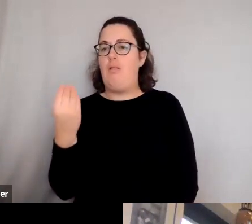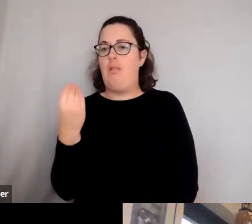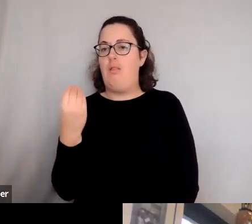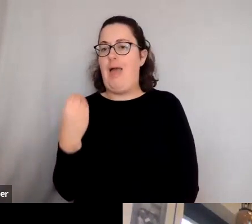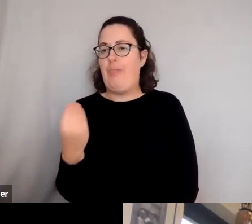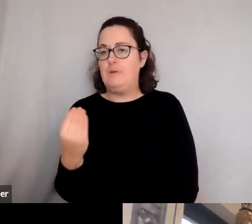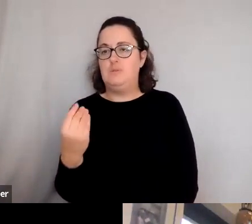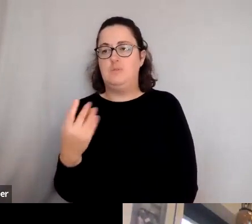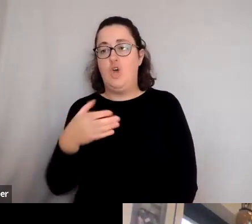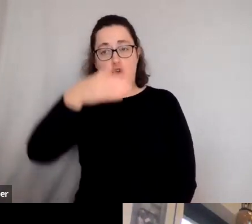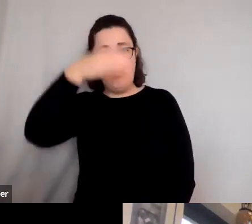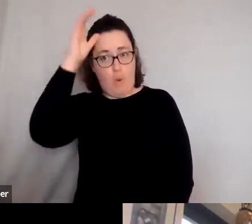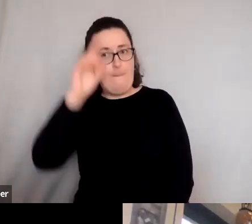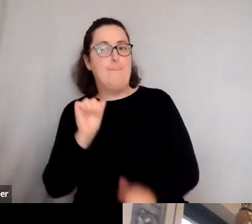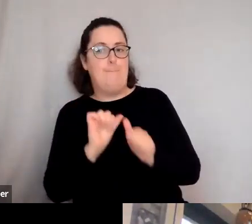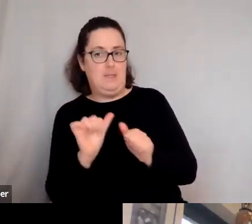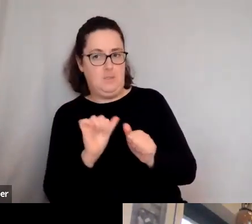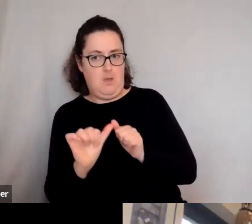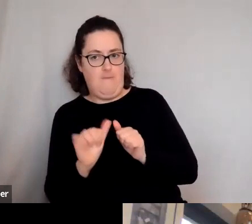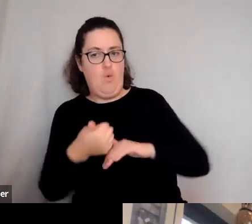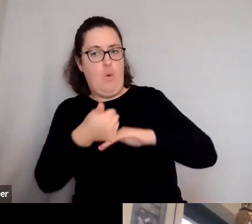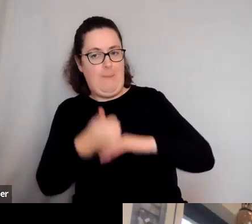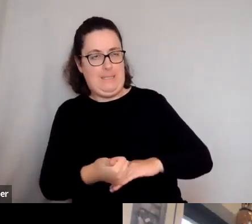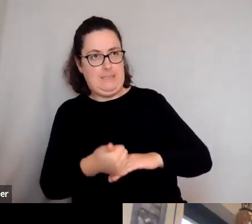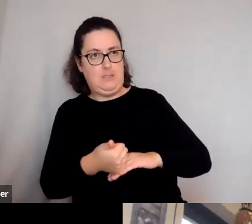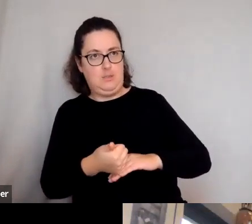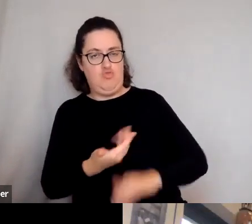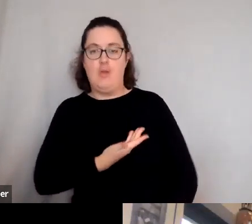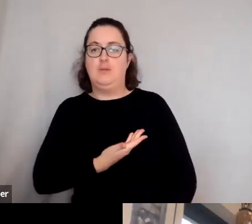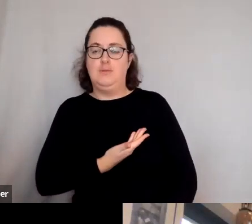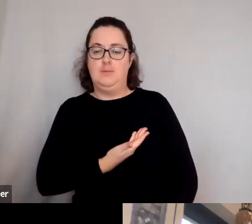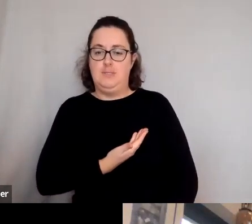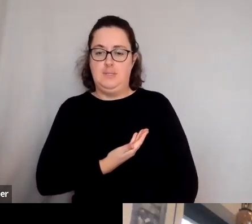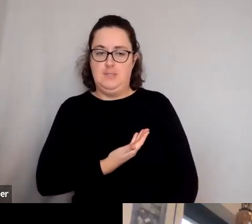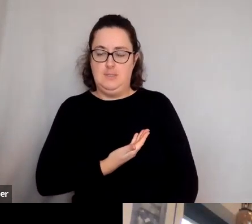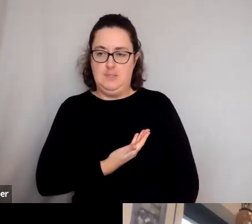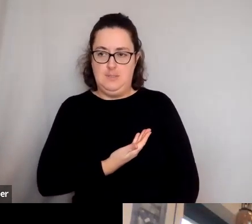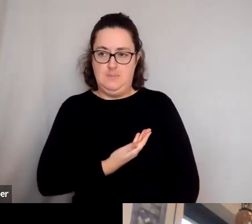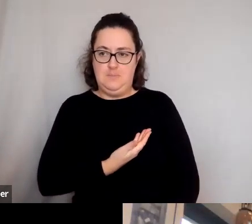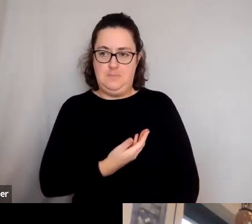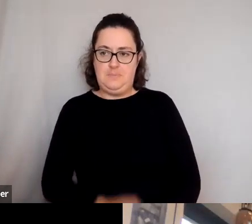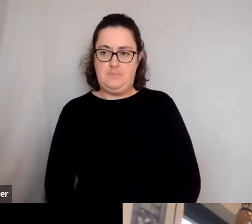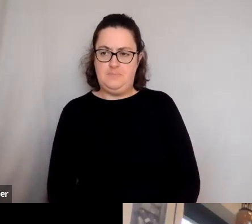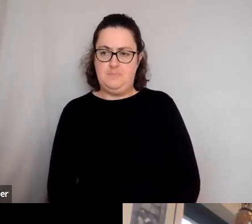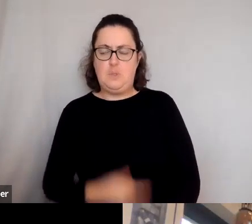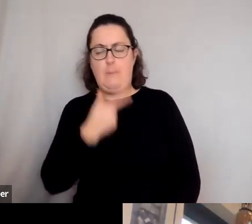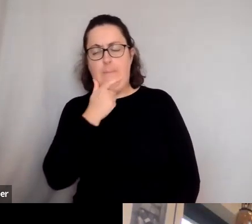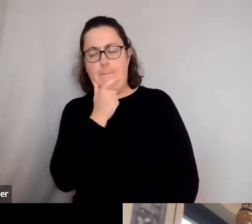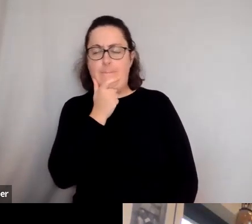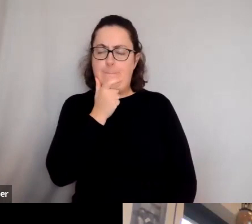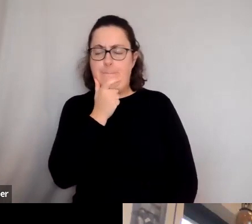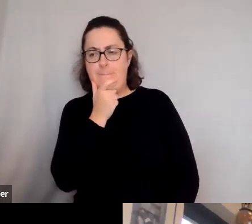Rome was a hell of a lot better on basic principles of rights. I think people then say, well, so,